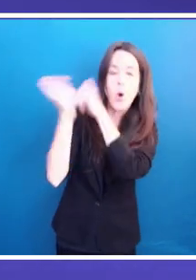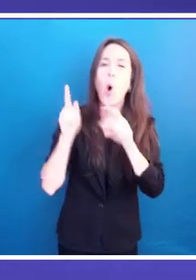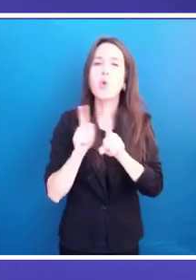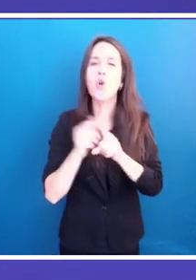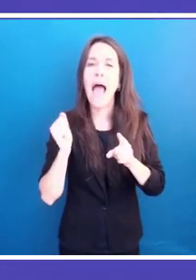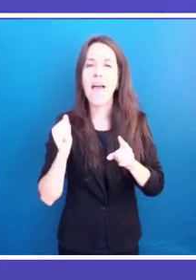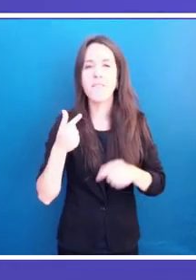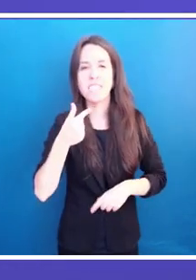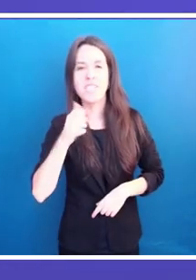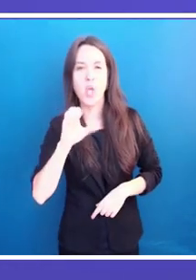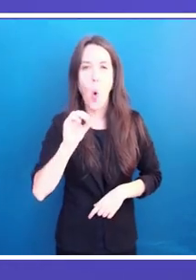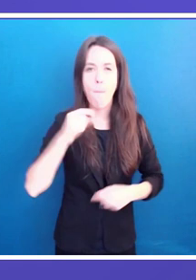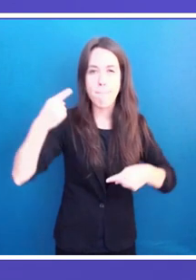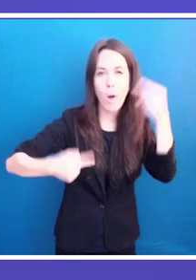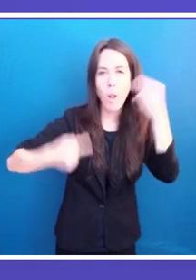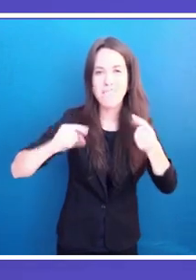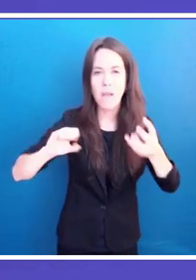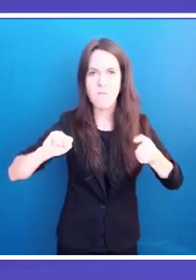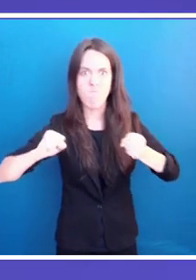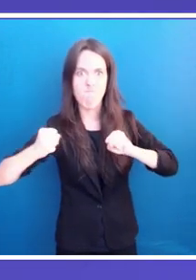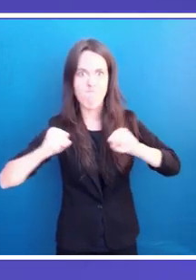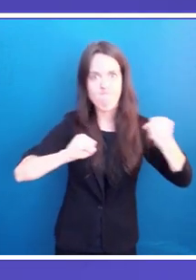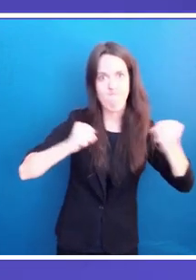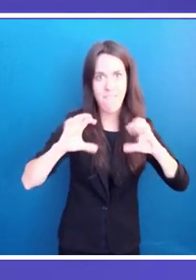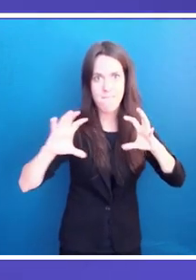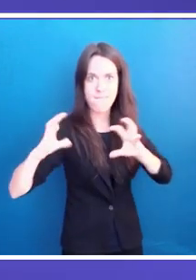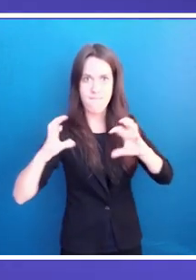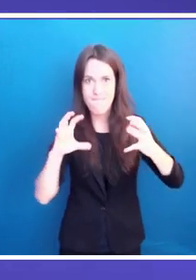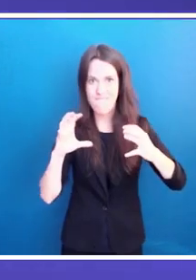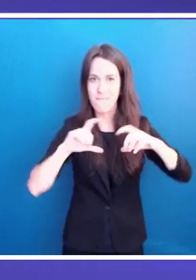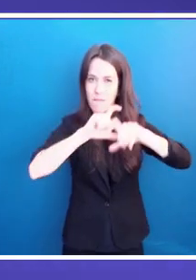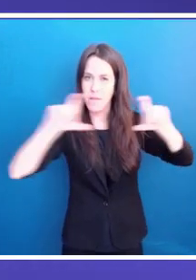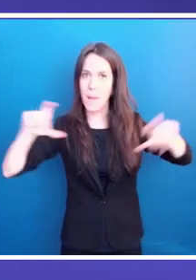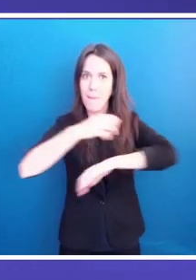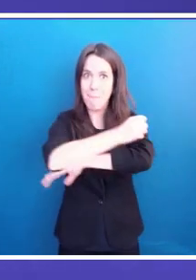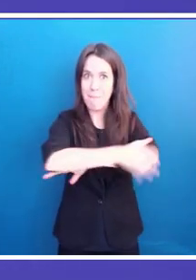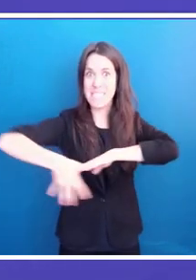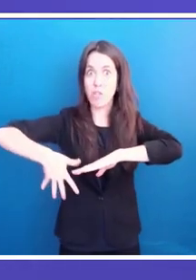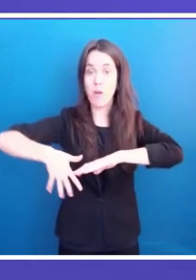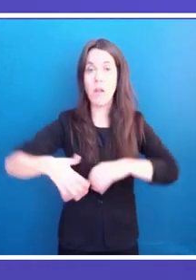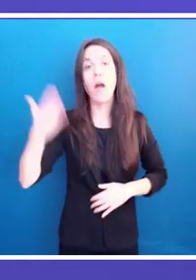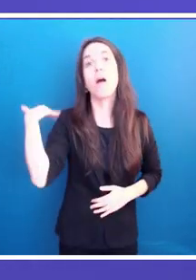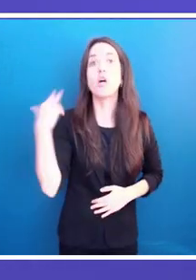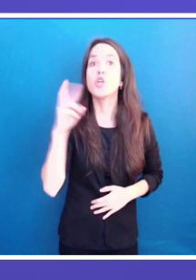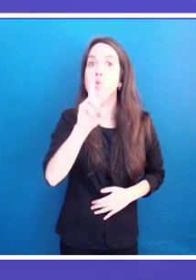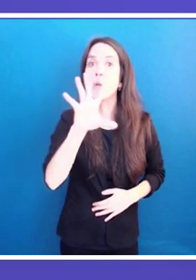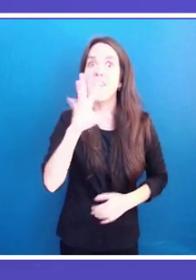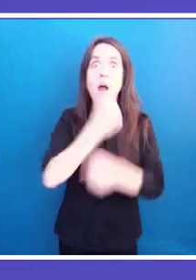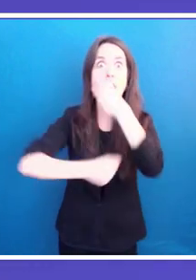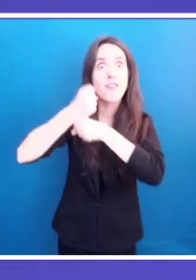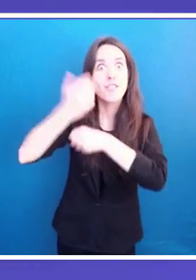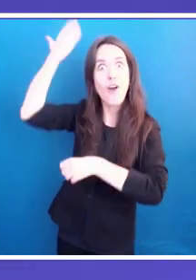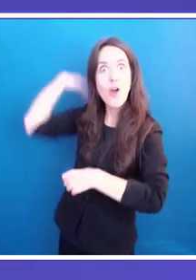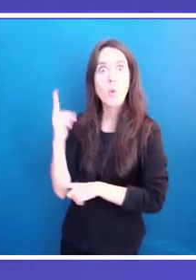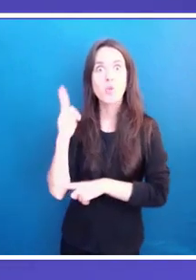1995, 25 years ago, the Barcelona process was launched with the objective